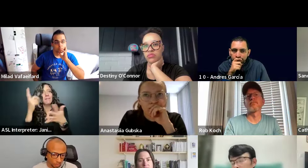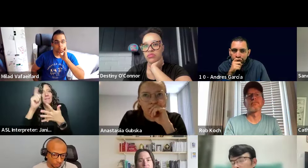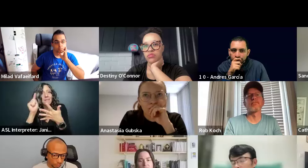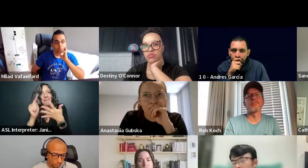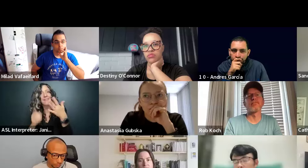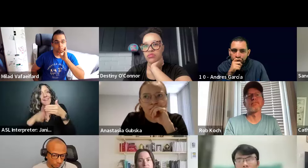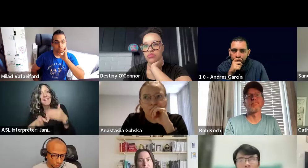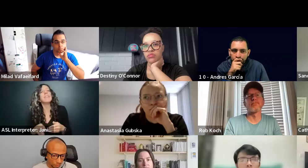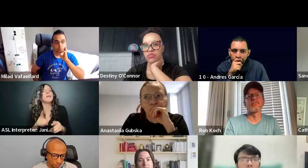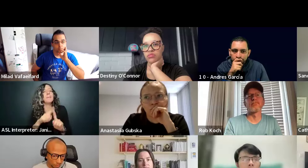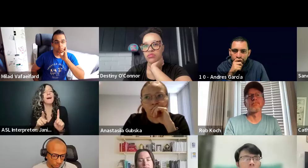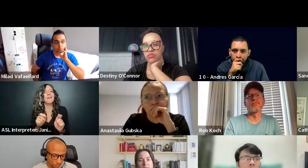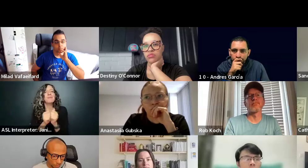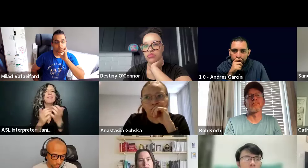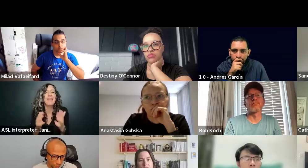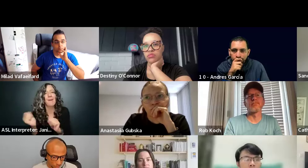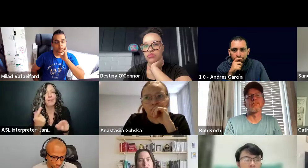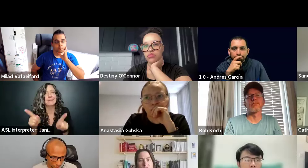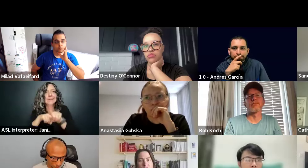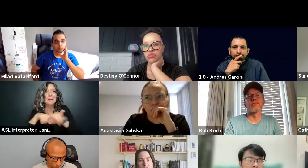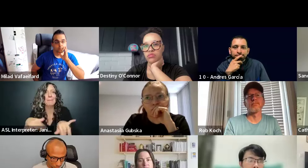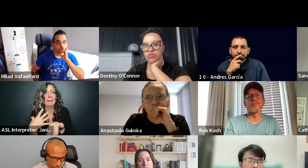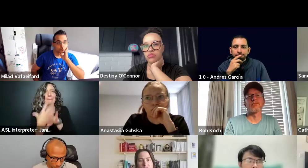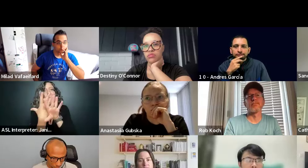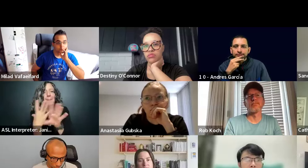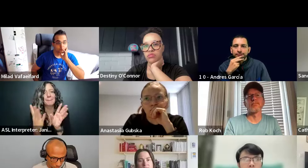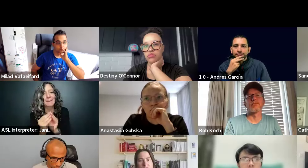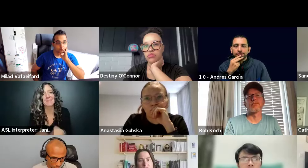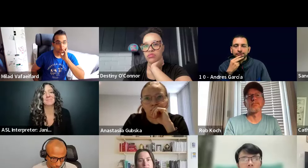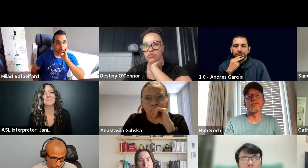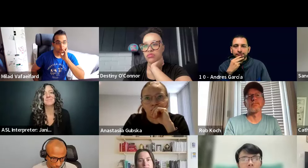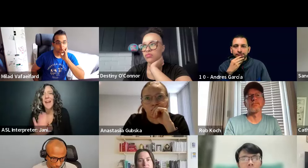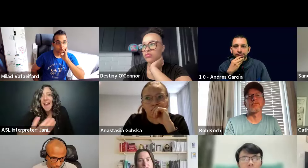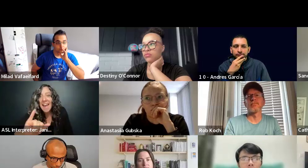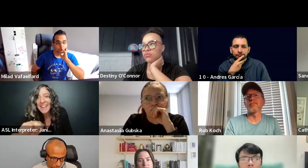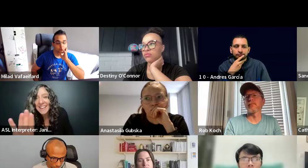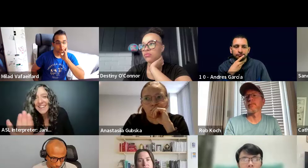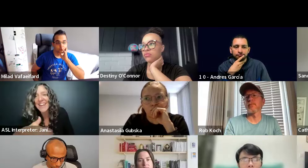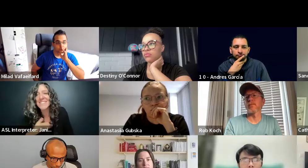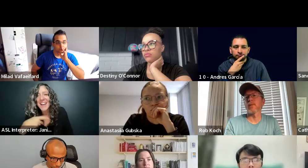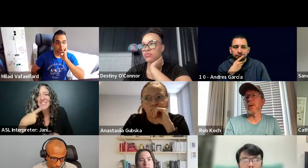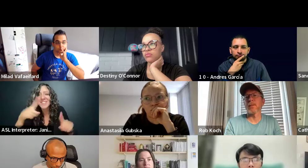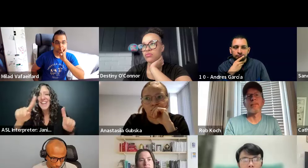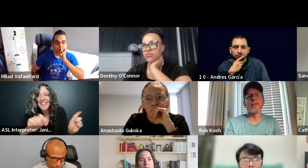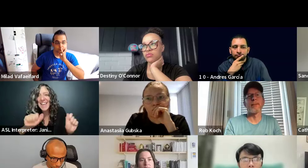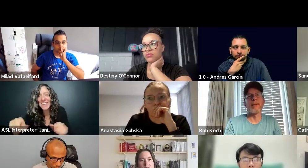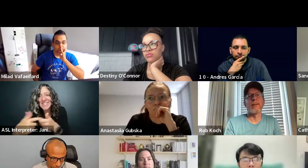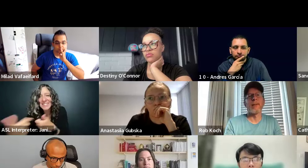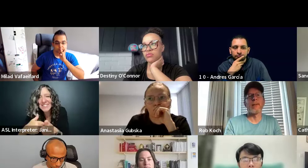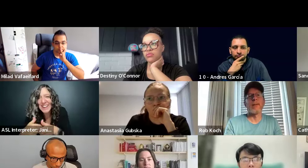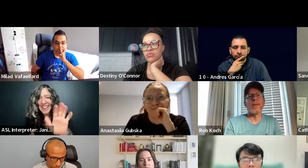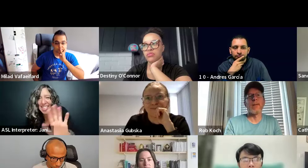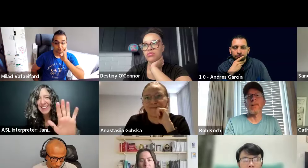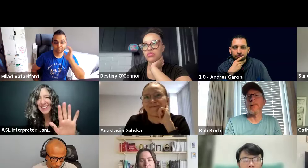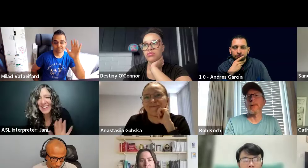In the channel, and then just saying, Hi, Ian, so glad you are finally able to make it.